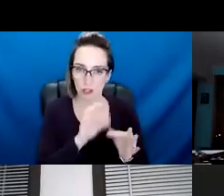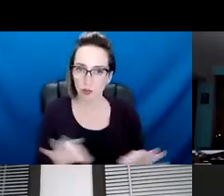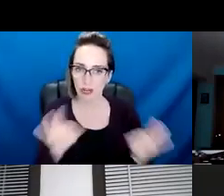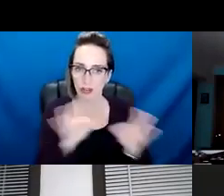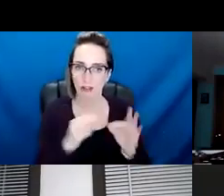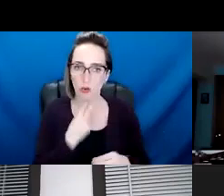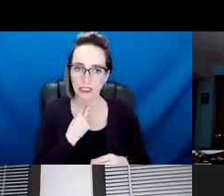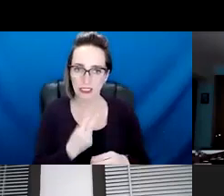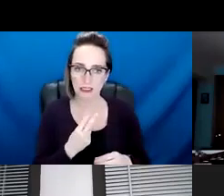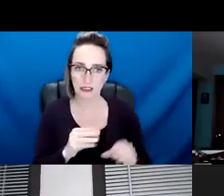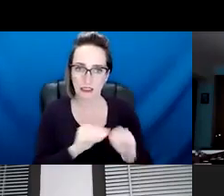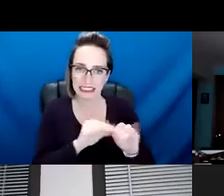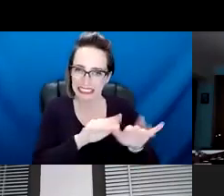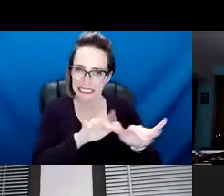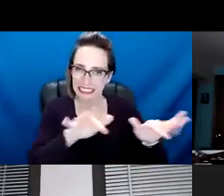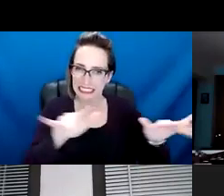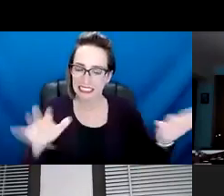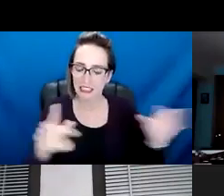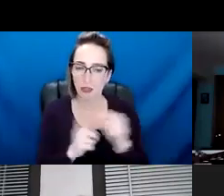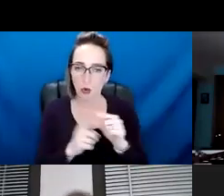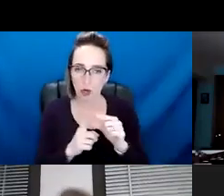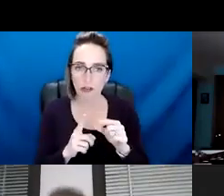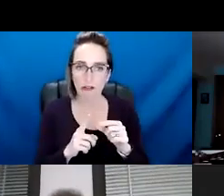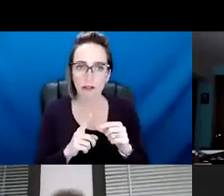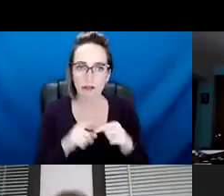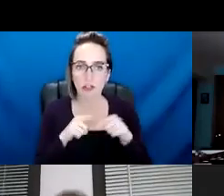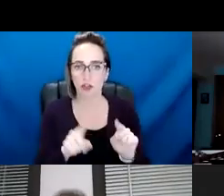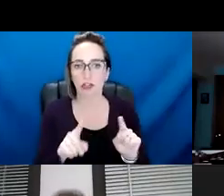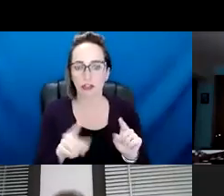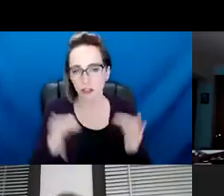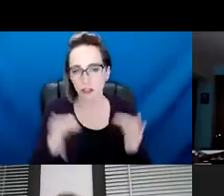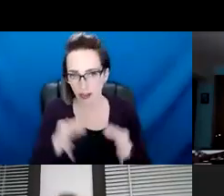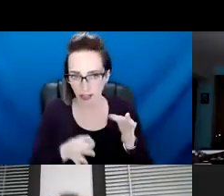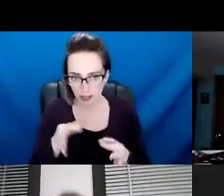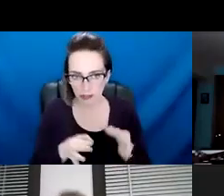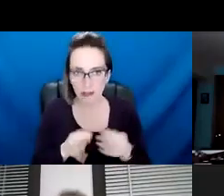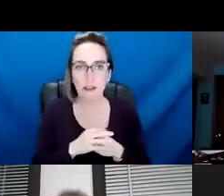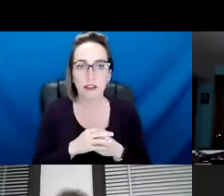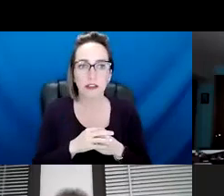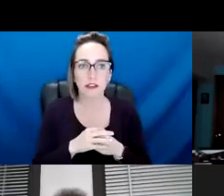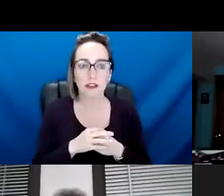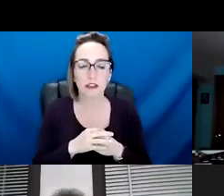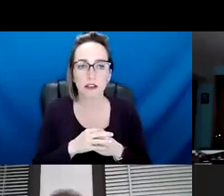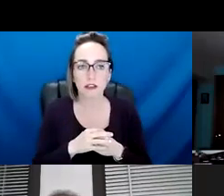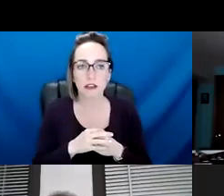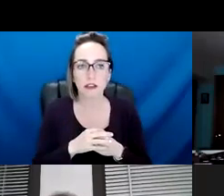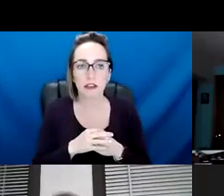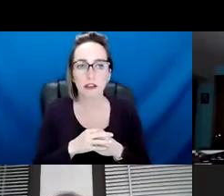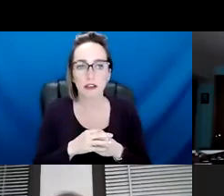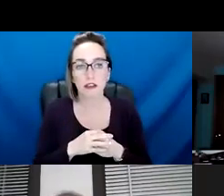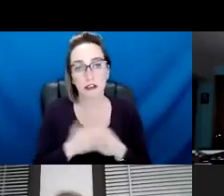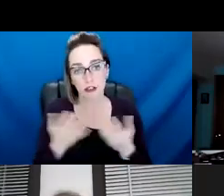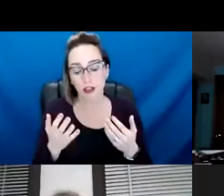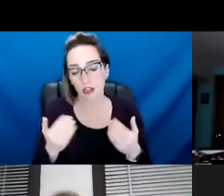about, you know, a range of topics, um, during the trial. Um, and, you know, there was, um, kind of some negative